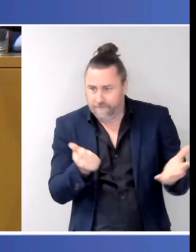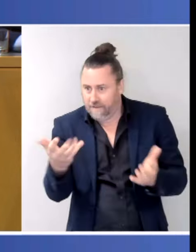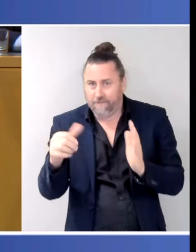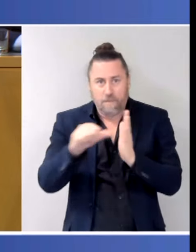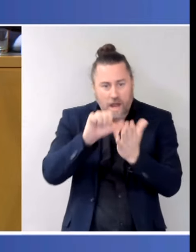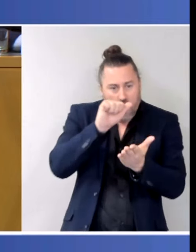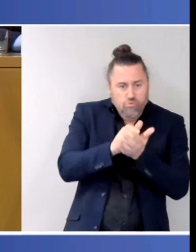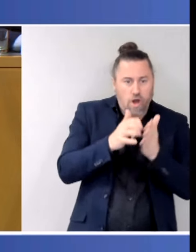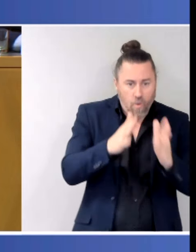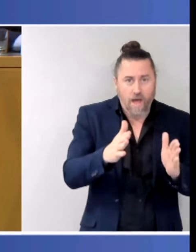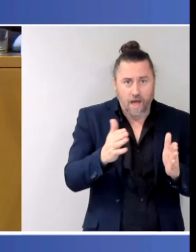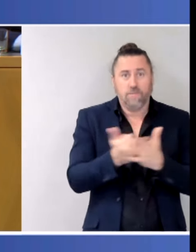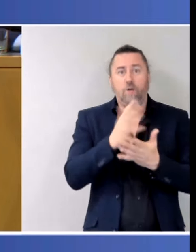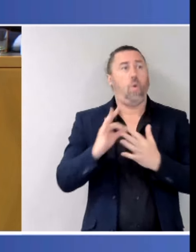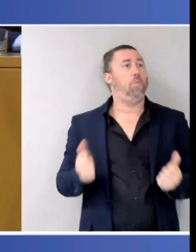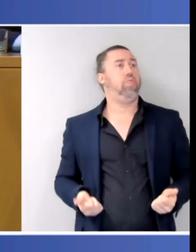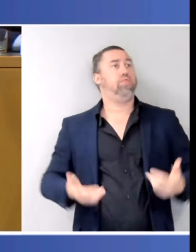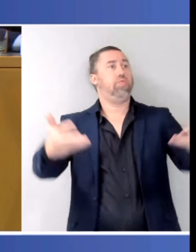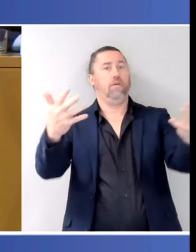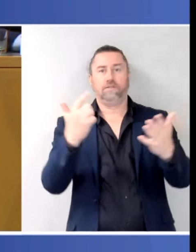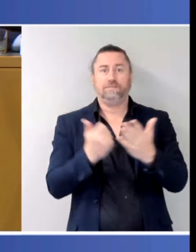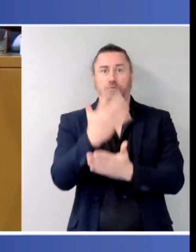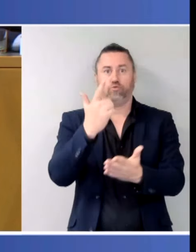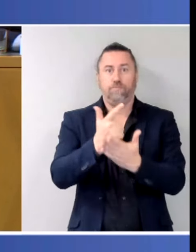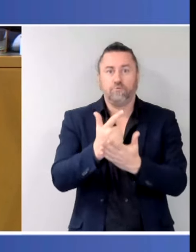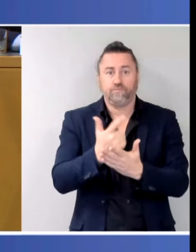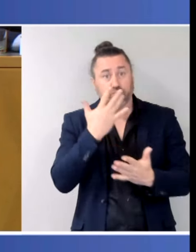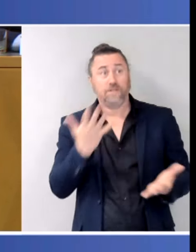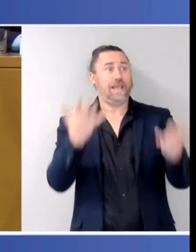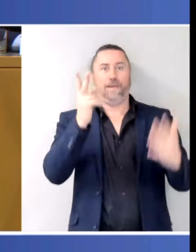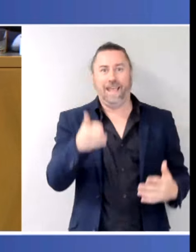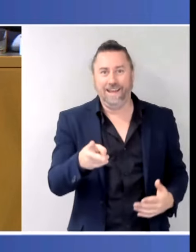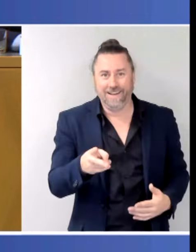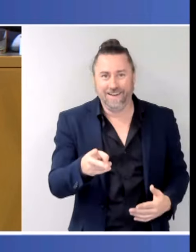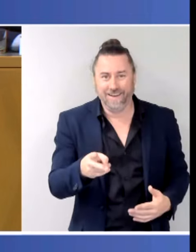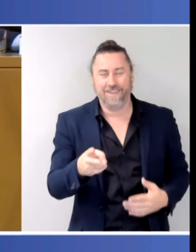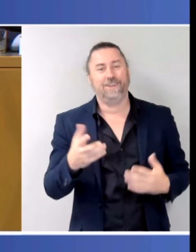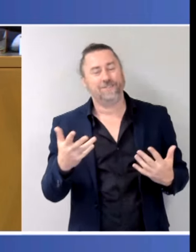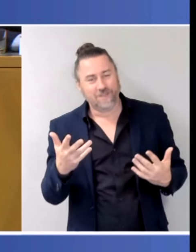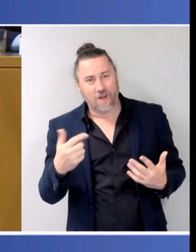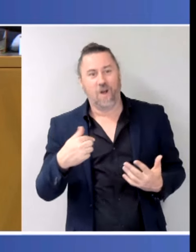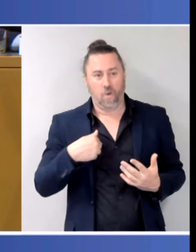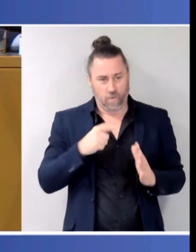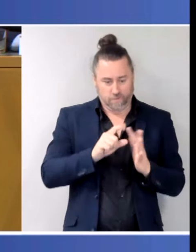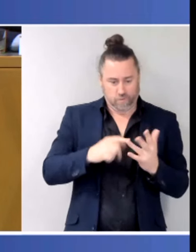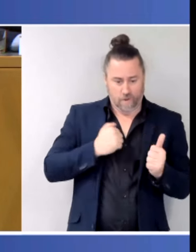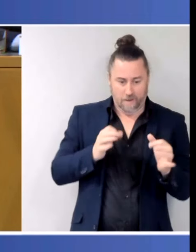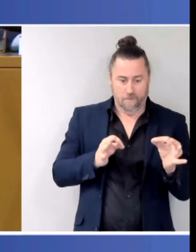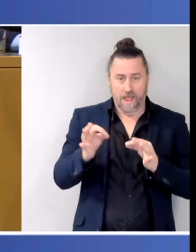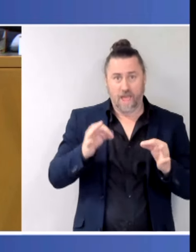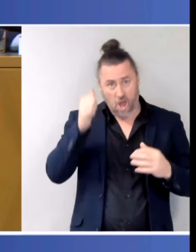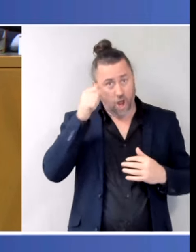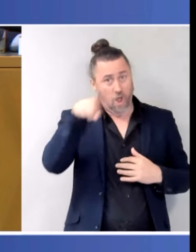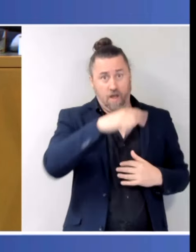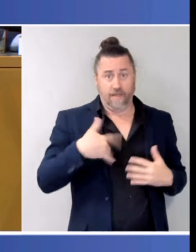on inflation, which is why we've undertaken the action that we have, because we know people are under pressure. So